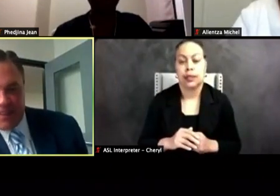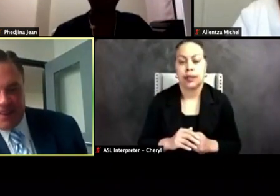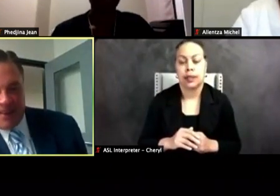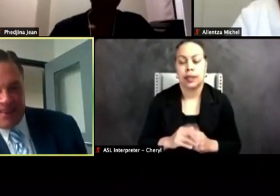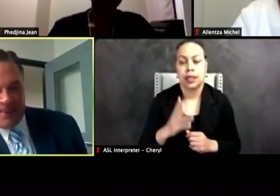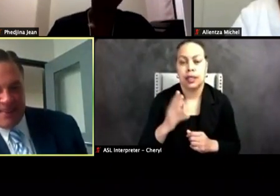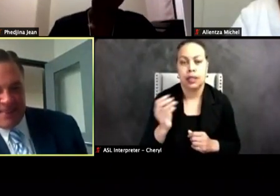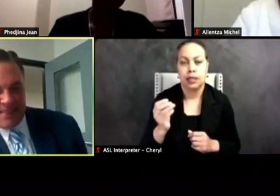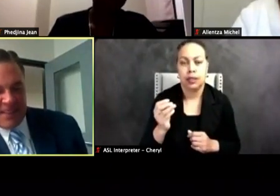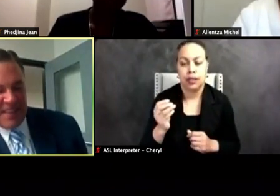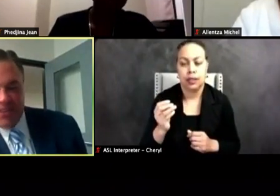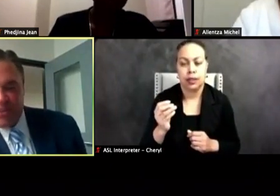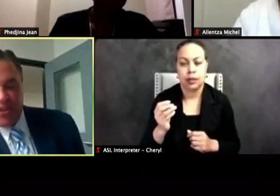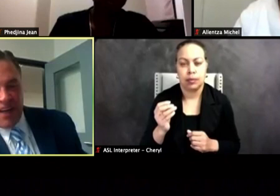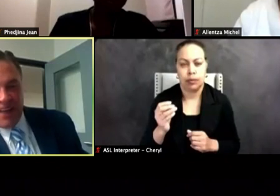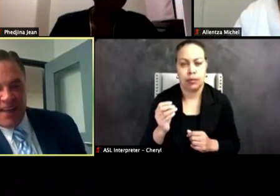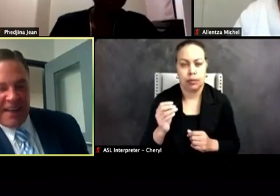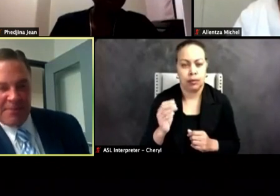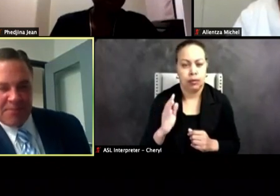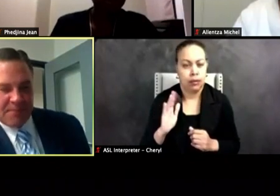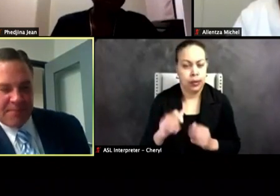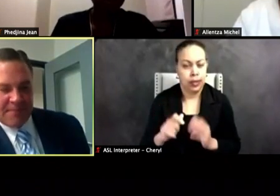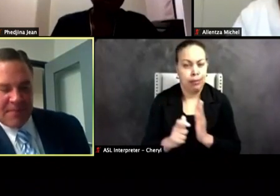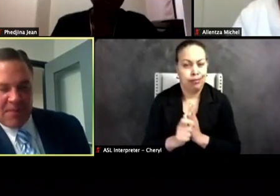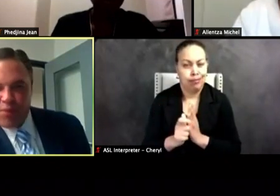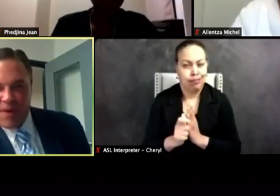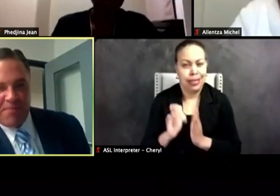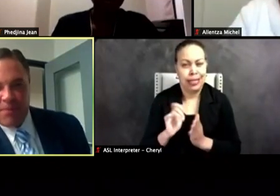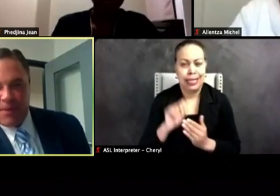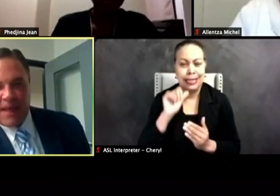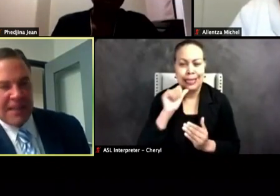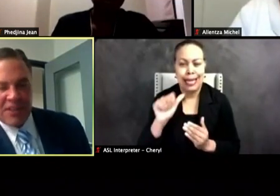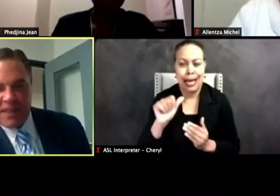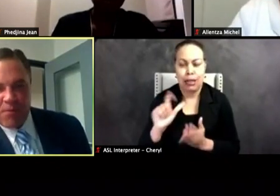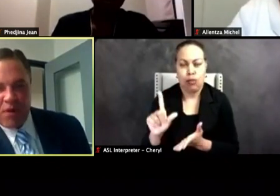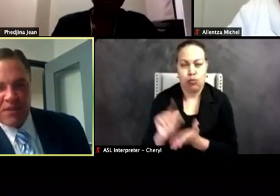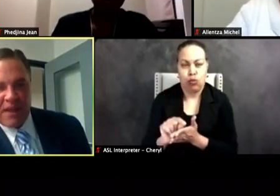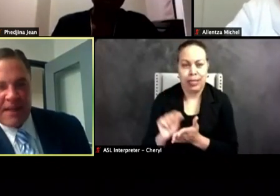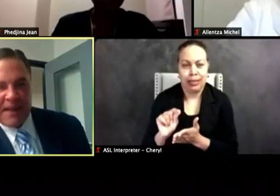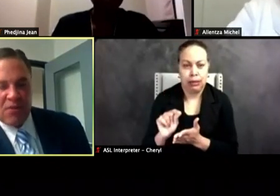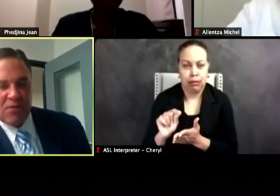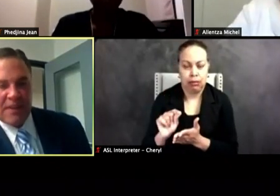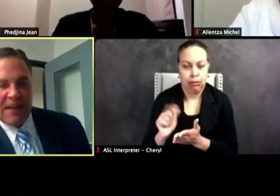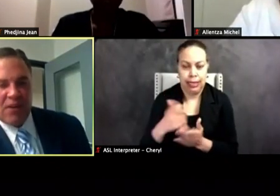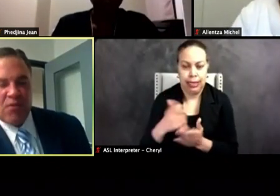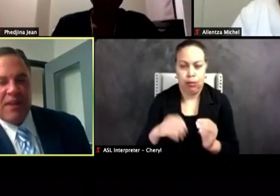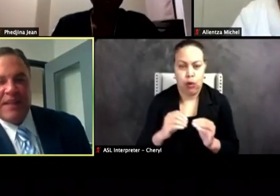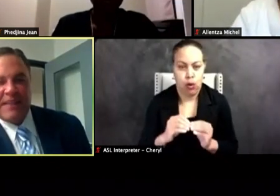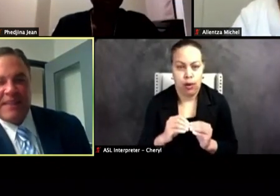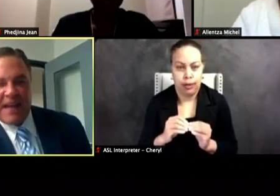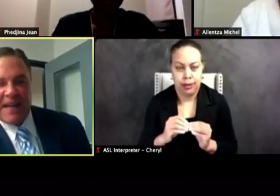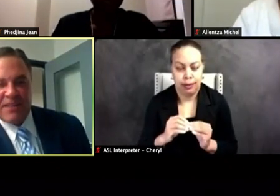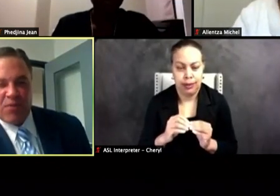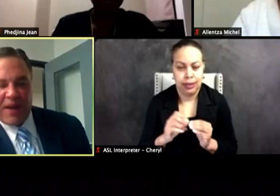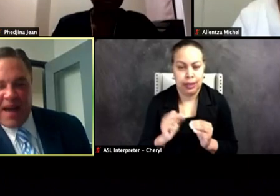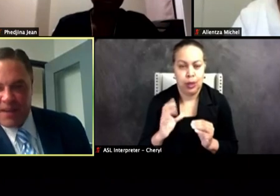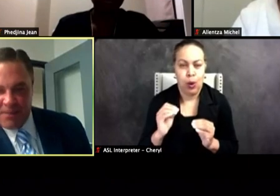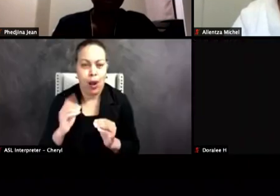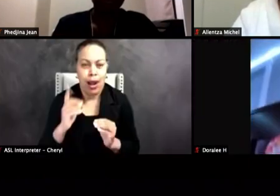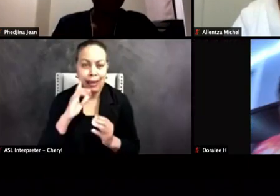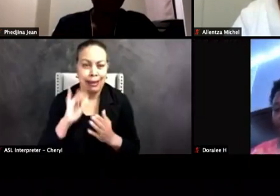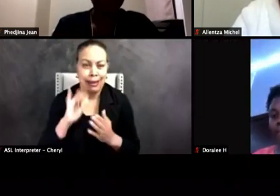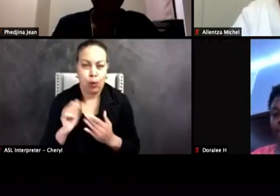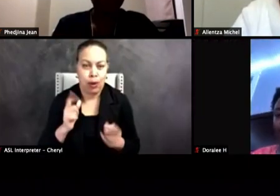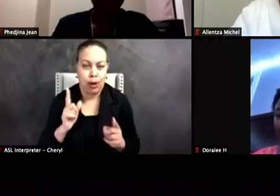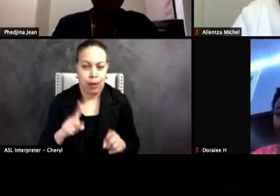Sentinel's not a print publication anymore. So I don't really think that that is a reality,